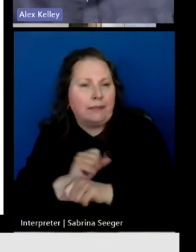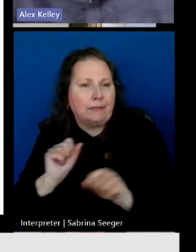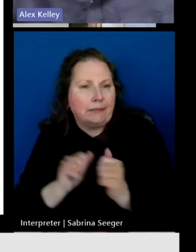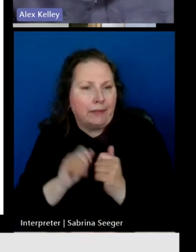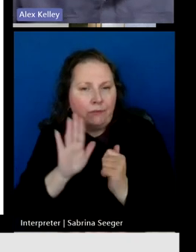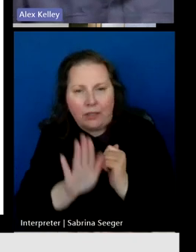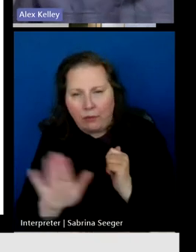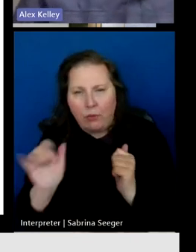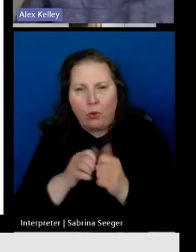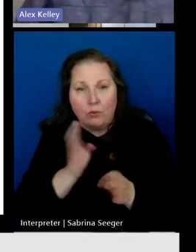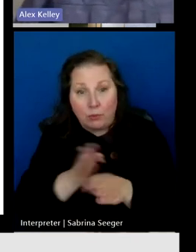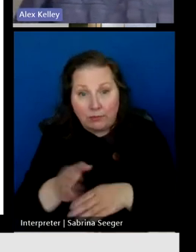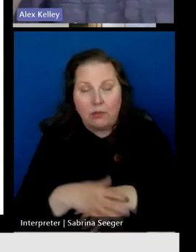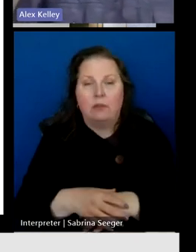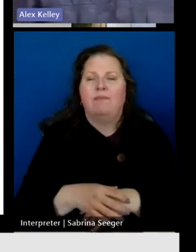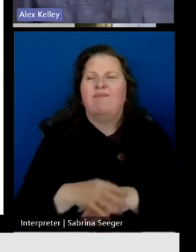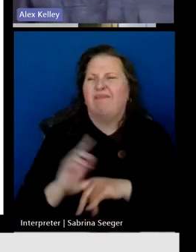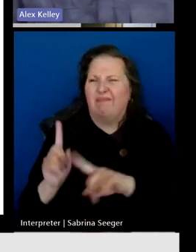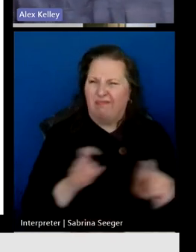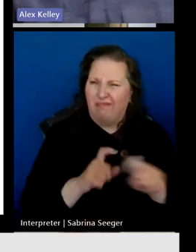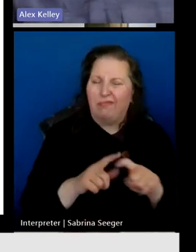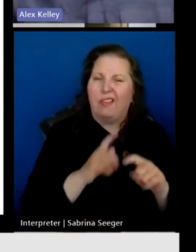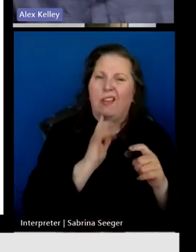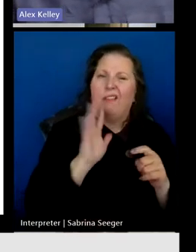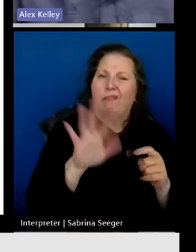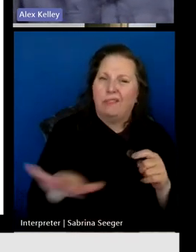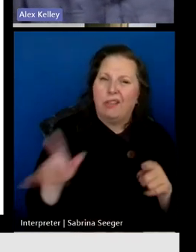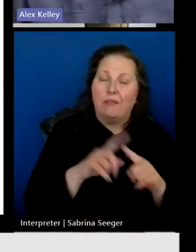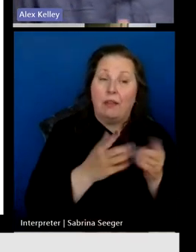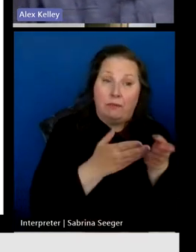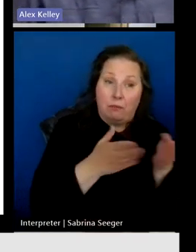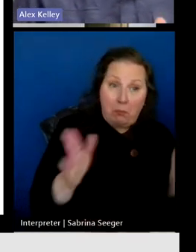interviews with over 55 public and private stakeholders.